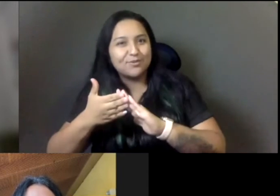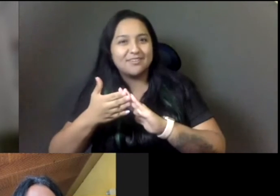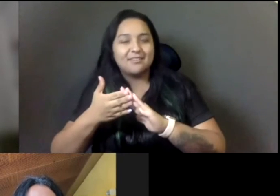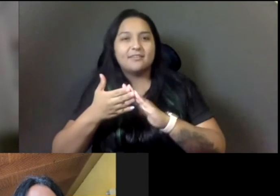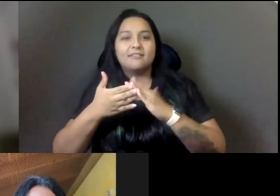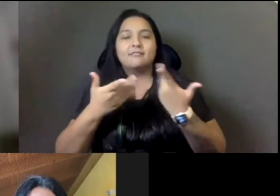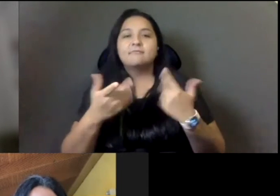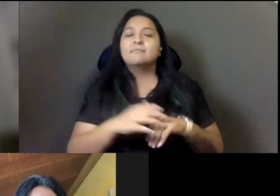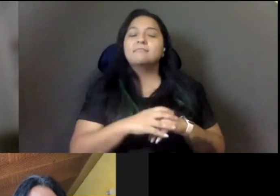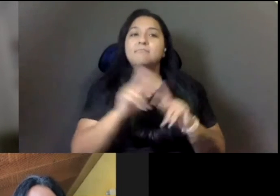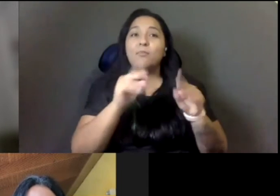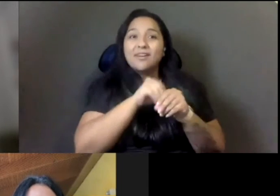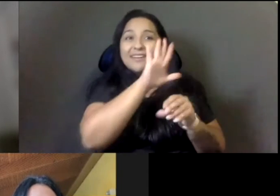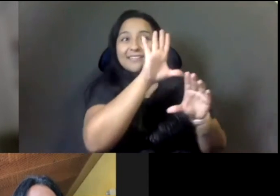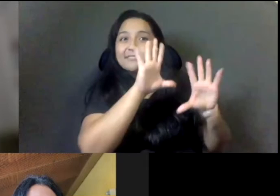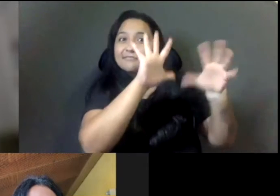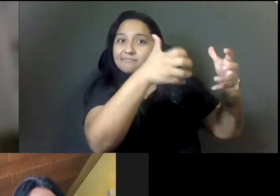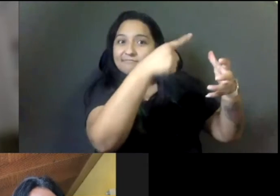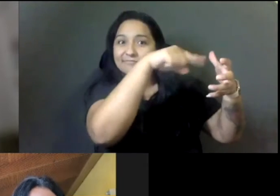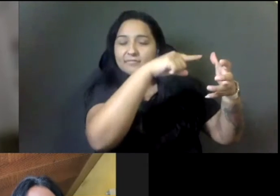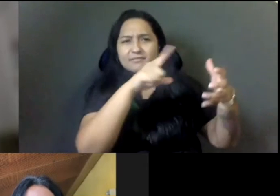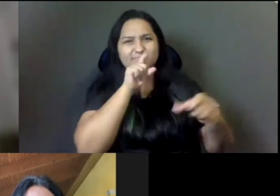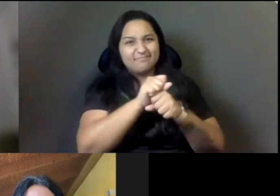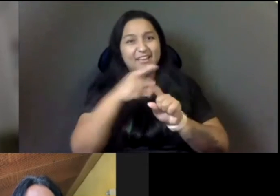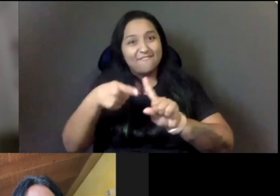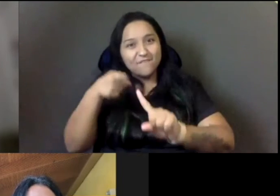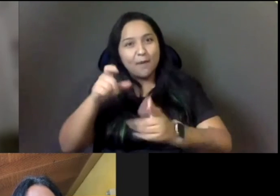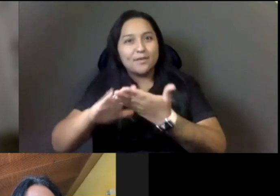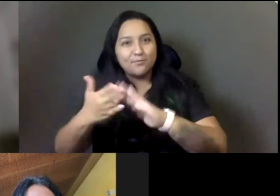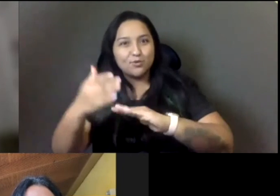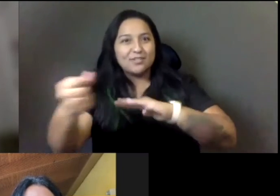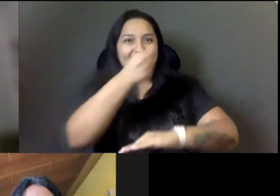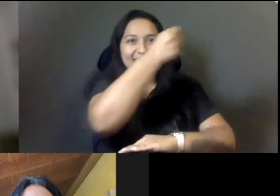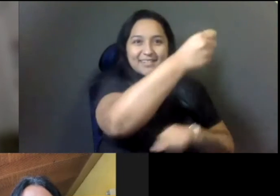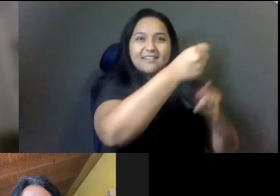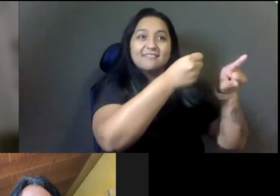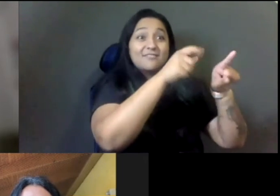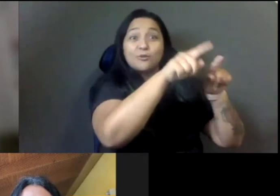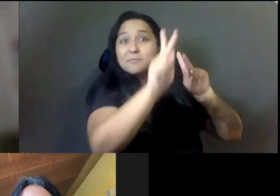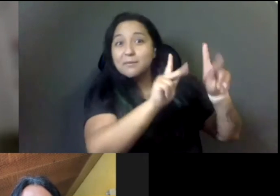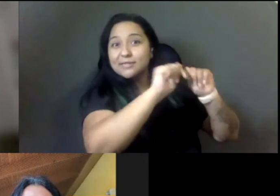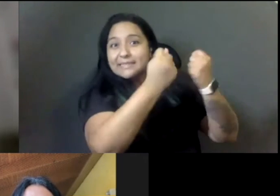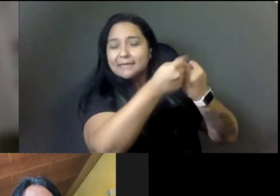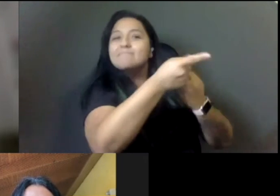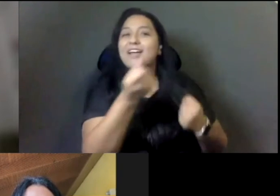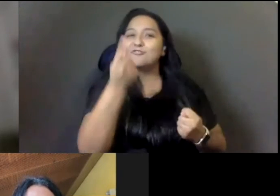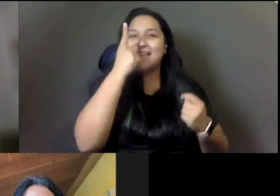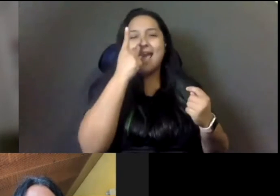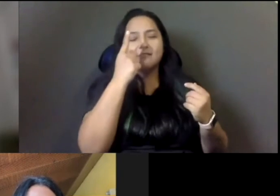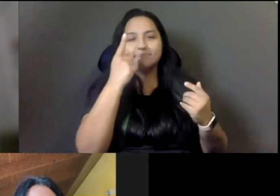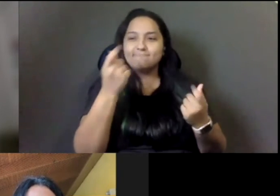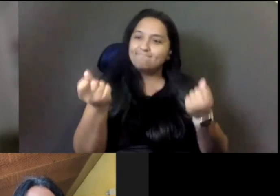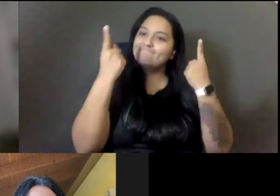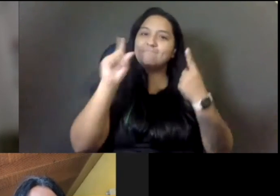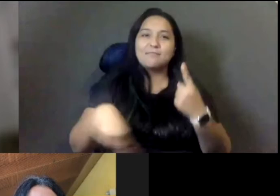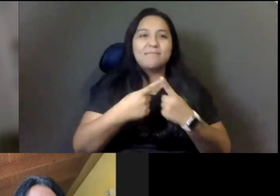are folks who come from, from community who are actually understand the power of the work that needs to be done. And so, you know, he's led